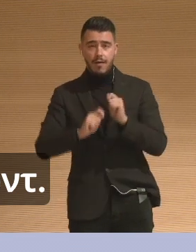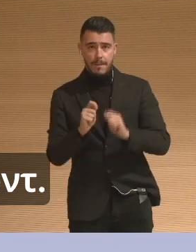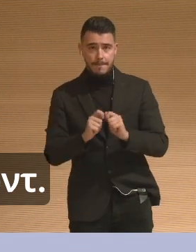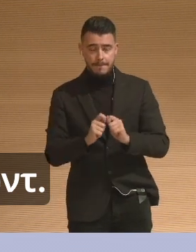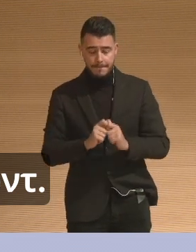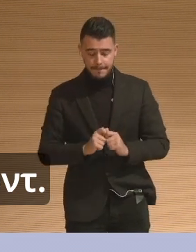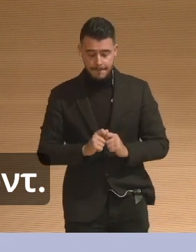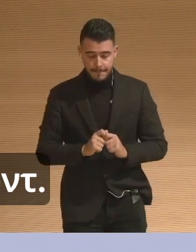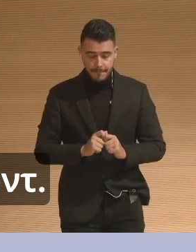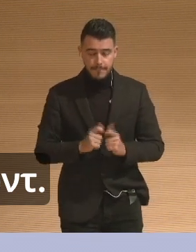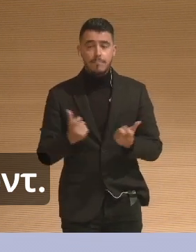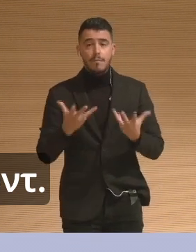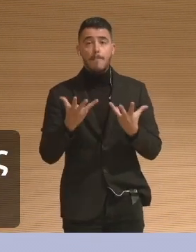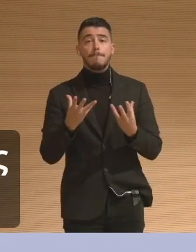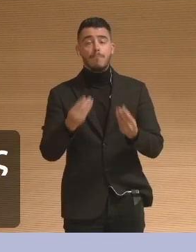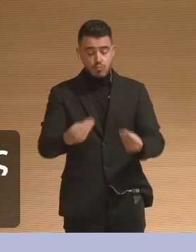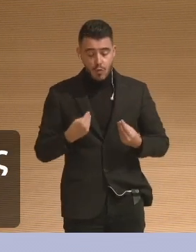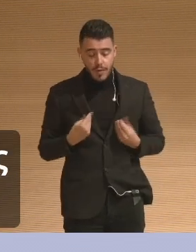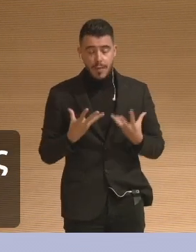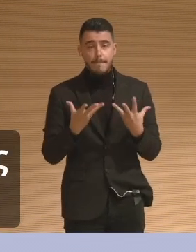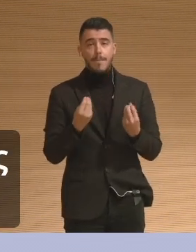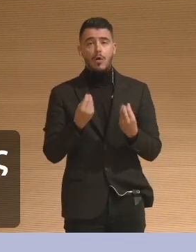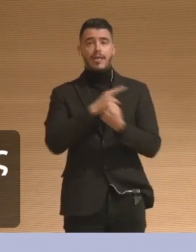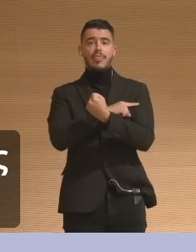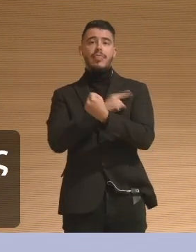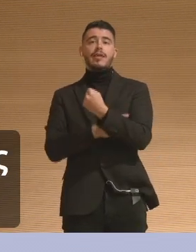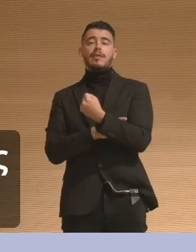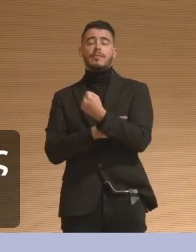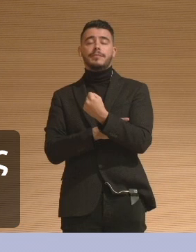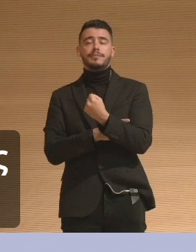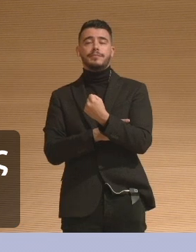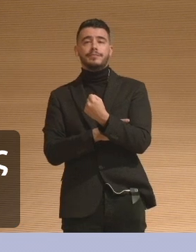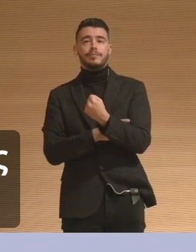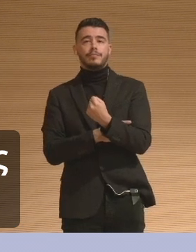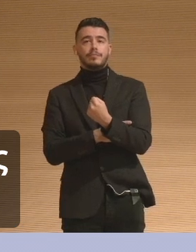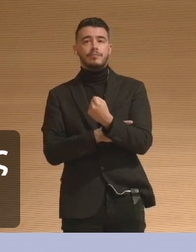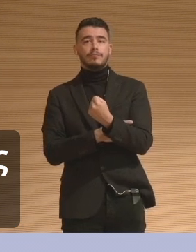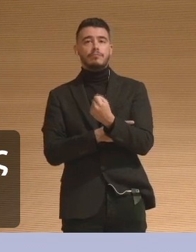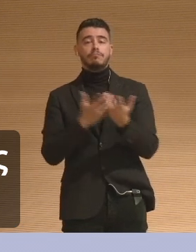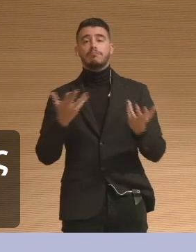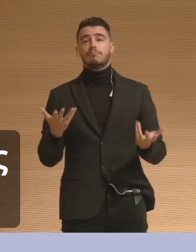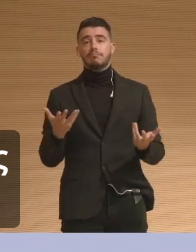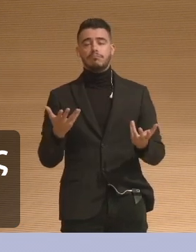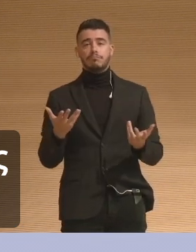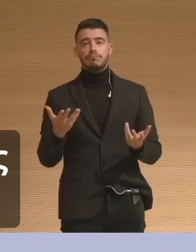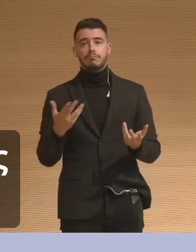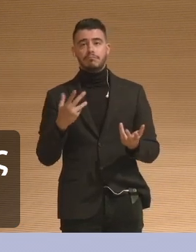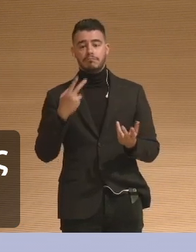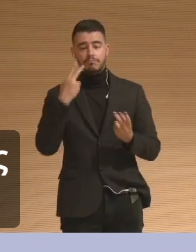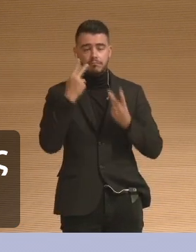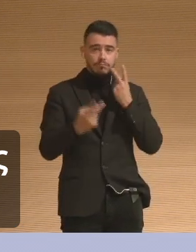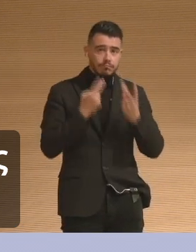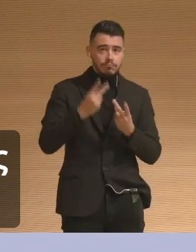display at the Bard Graduate Center because people can even see the marks of the making of an object